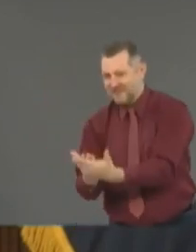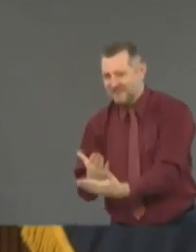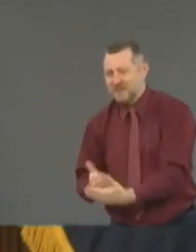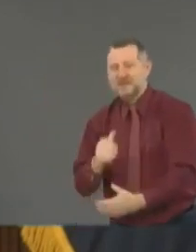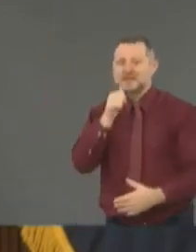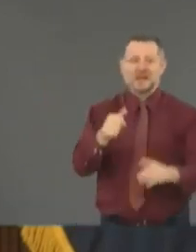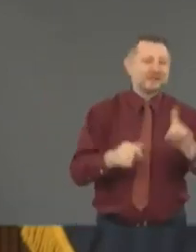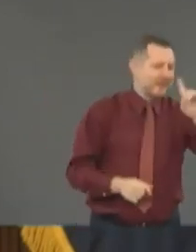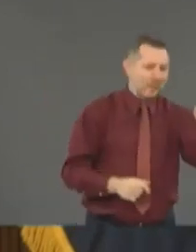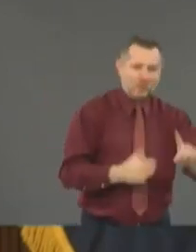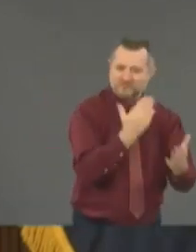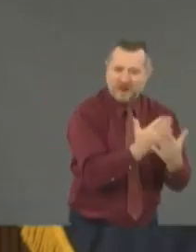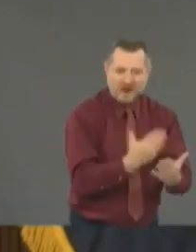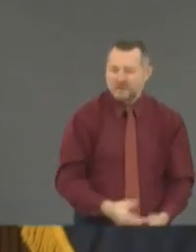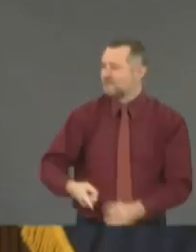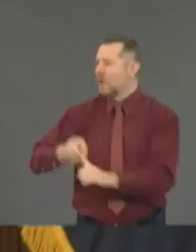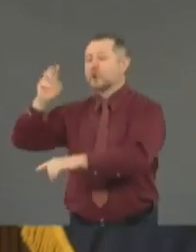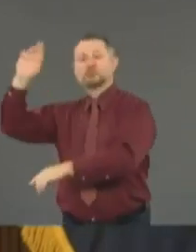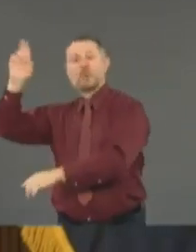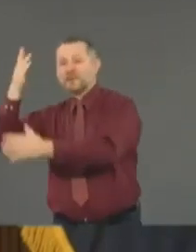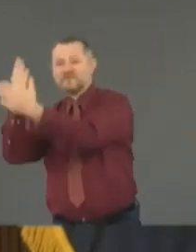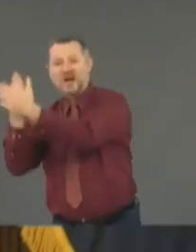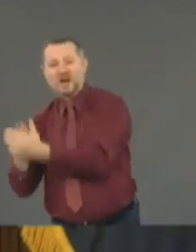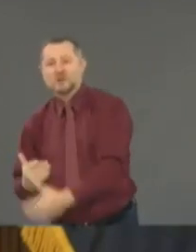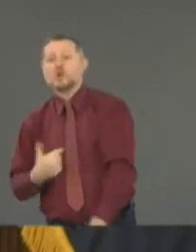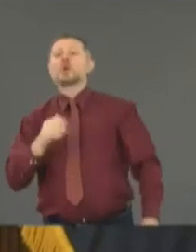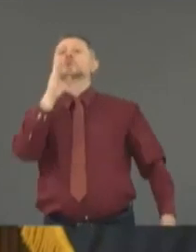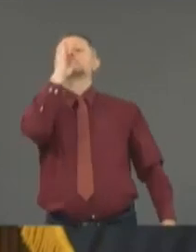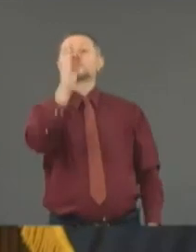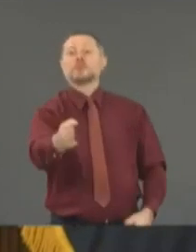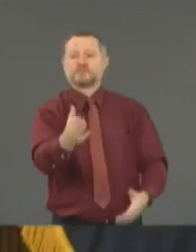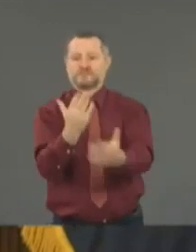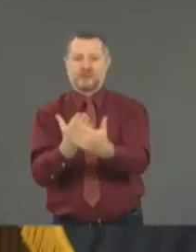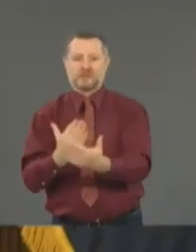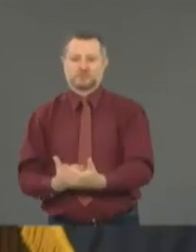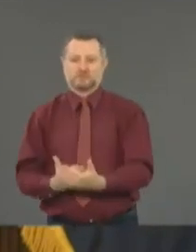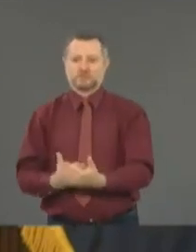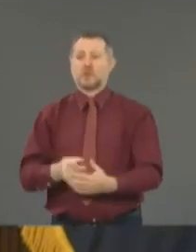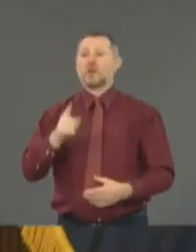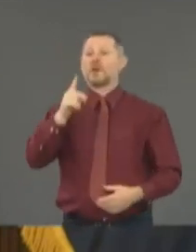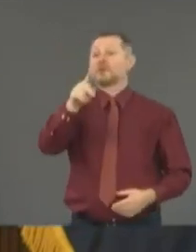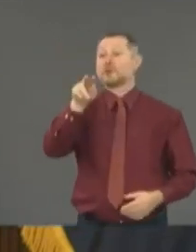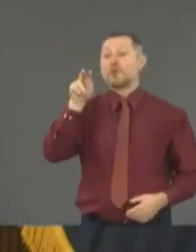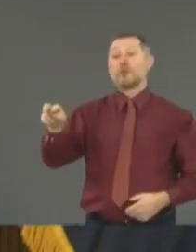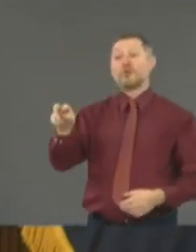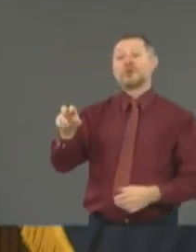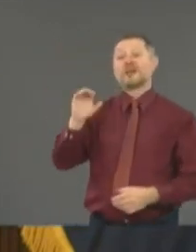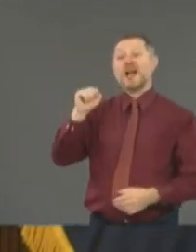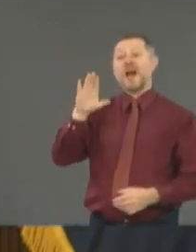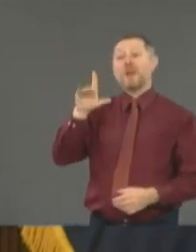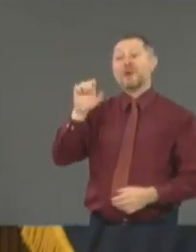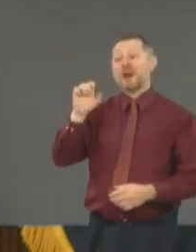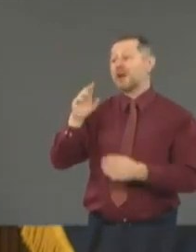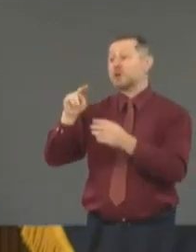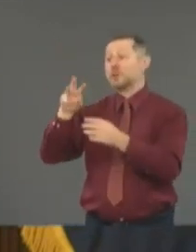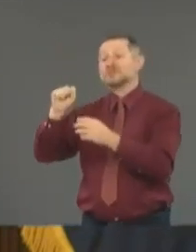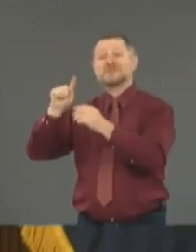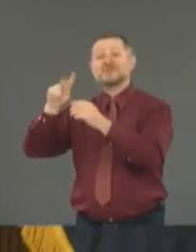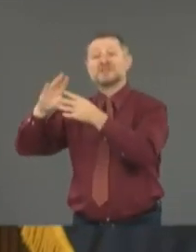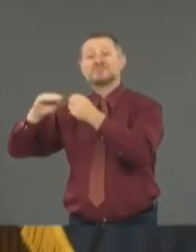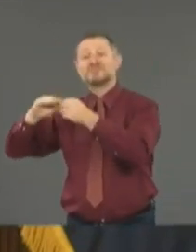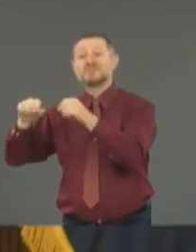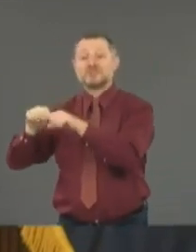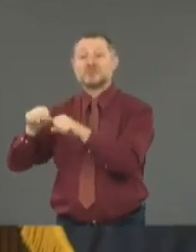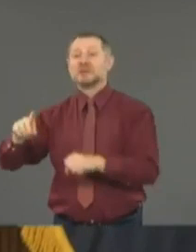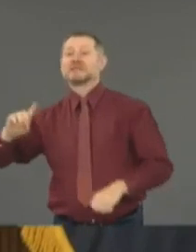facts. Just facts. You know, you turn on a lot of this cable news. They get, you have like Democratic facts and